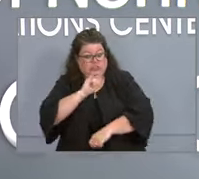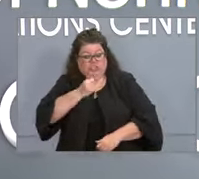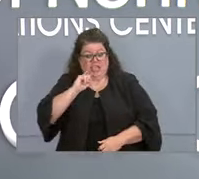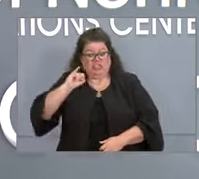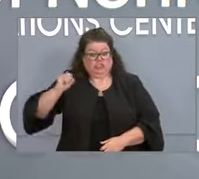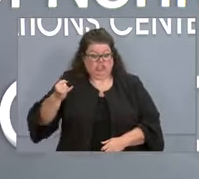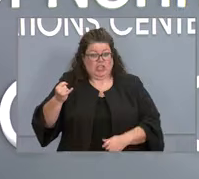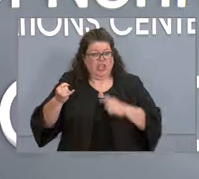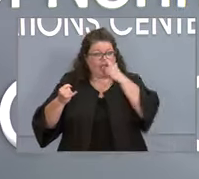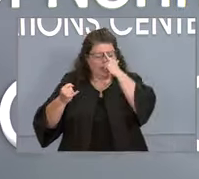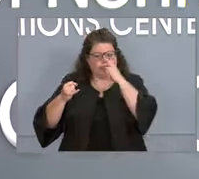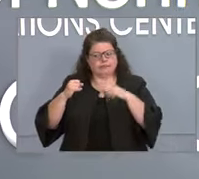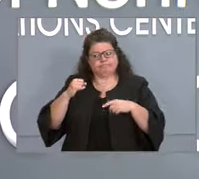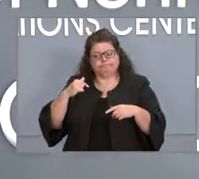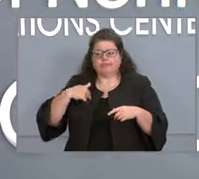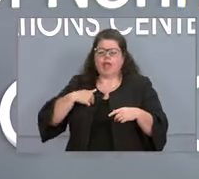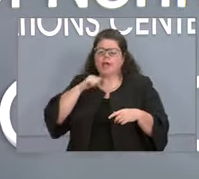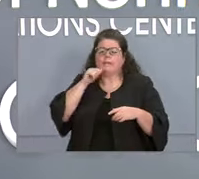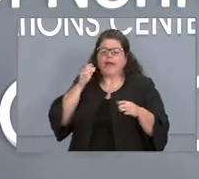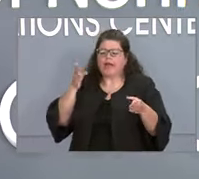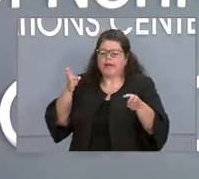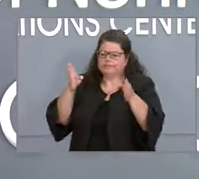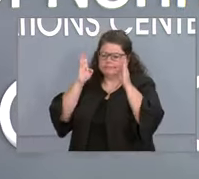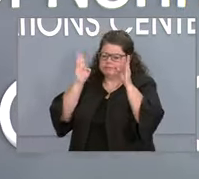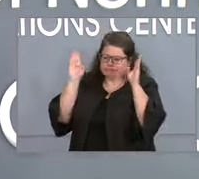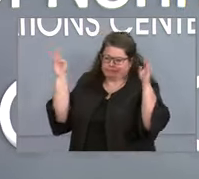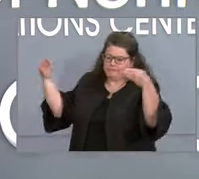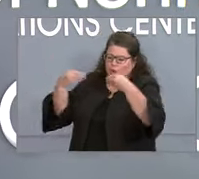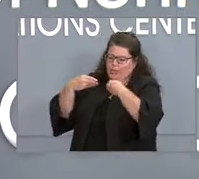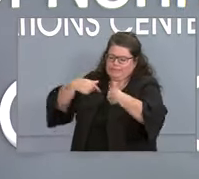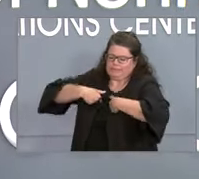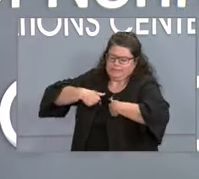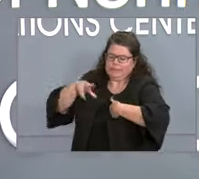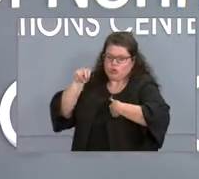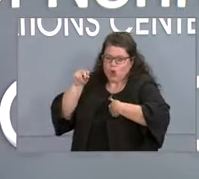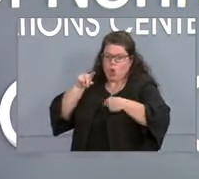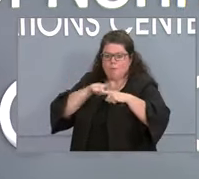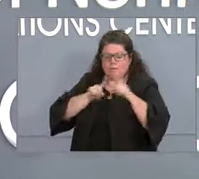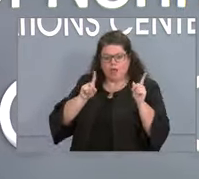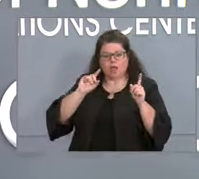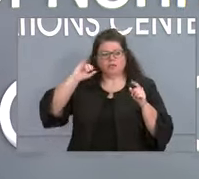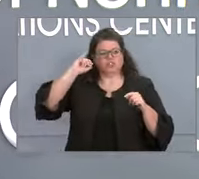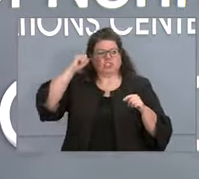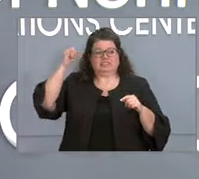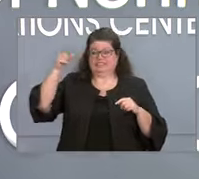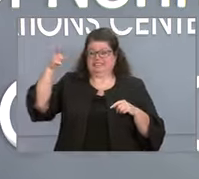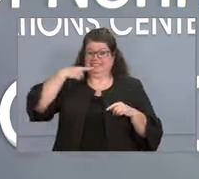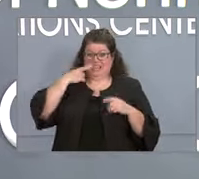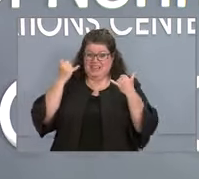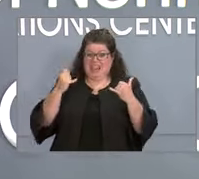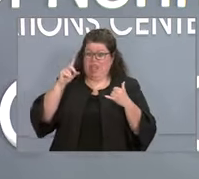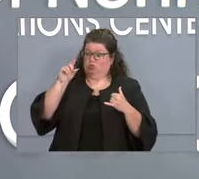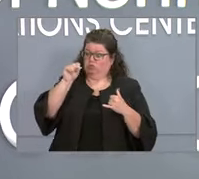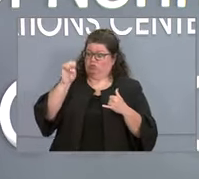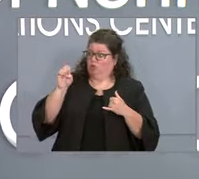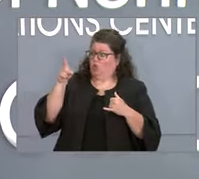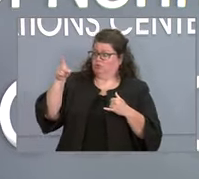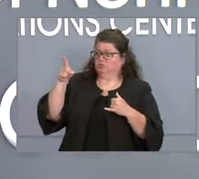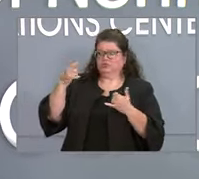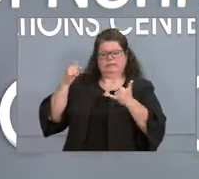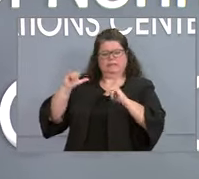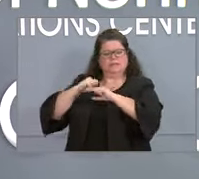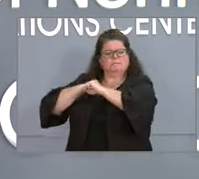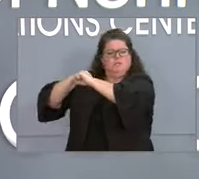feel like I'm emblematic of a lot of people. The data, according to Johnson Johnson said, the current dosage still protects against severe